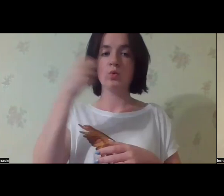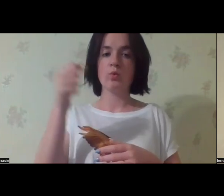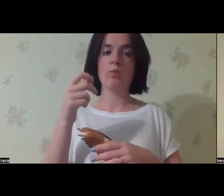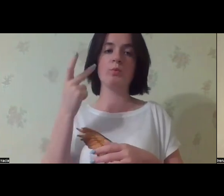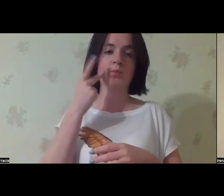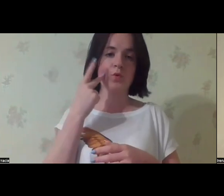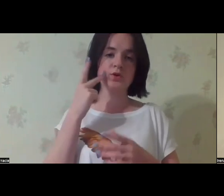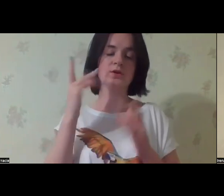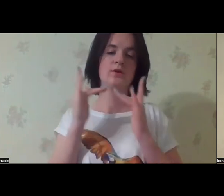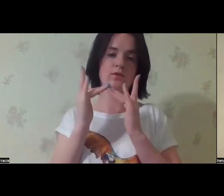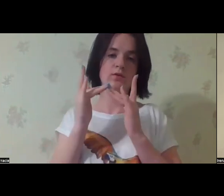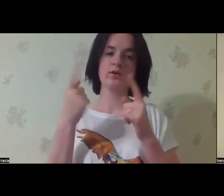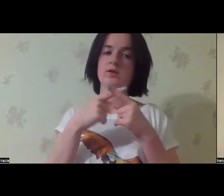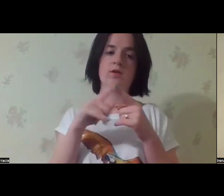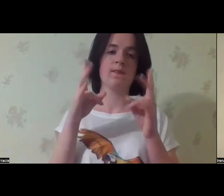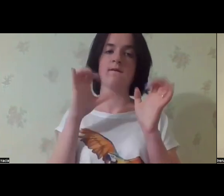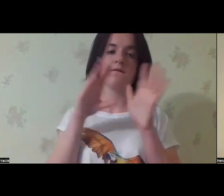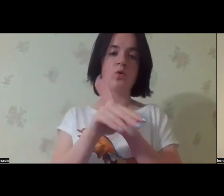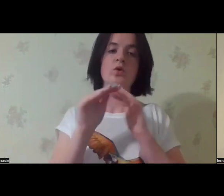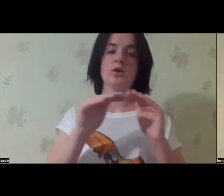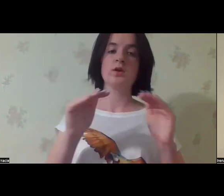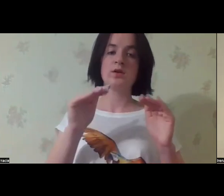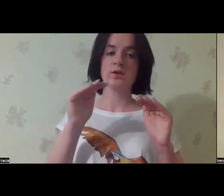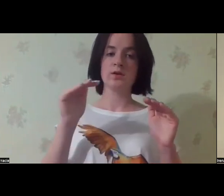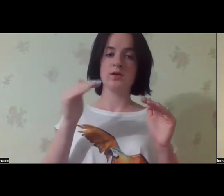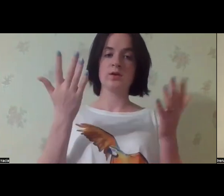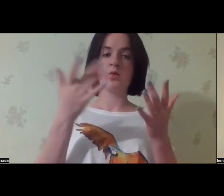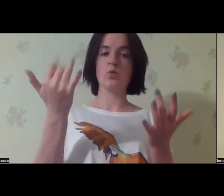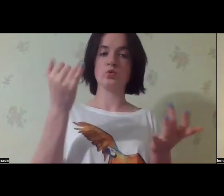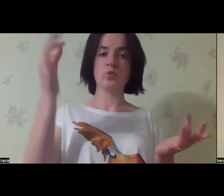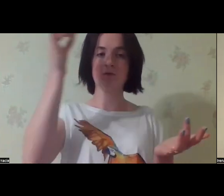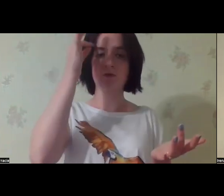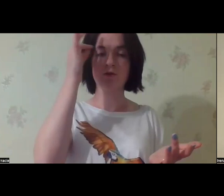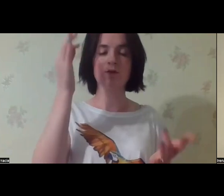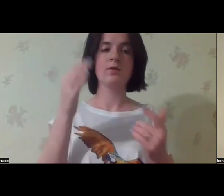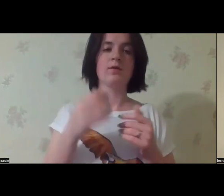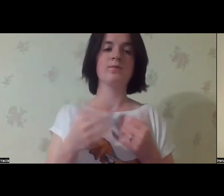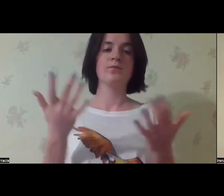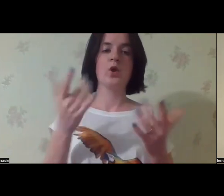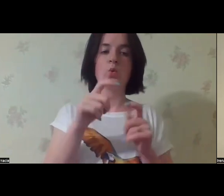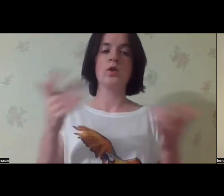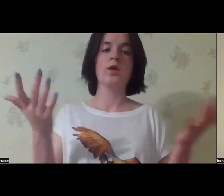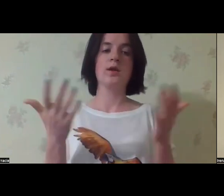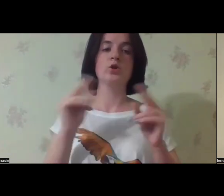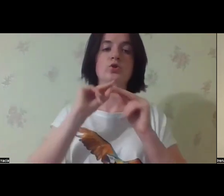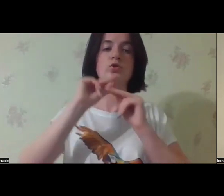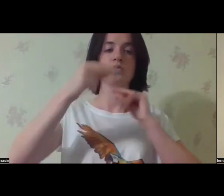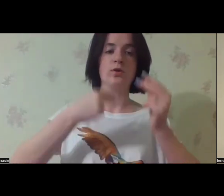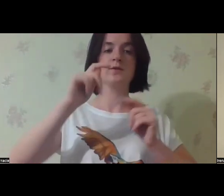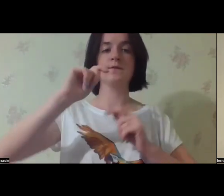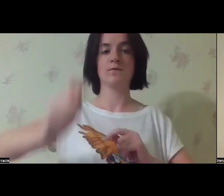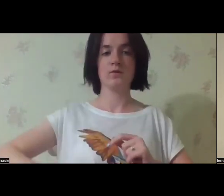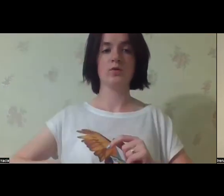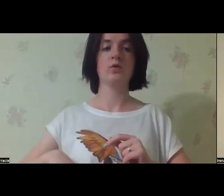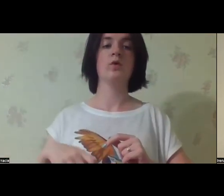The government says that at least 44,000 of adult people with disabilities live permanently in the institutions. In addition